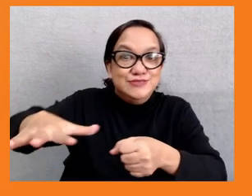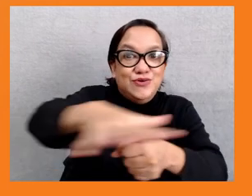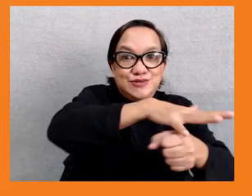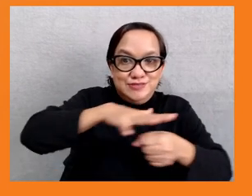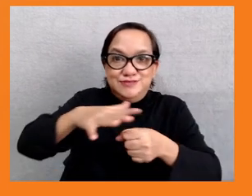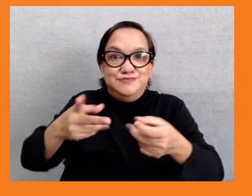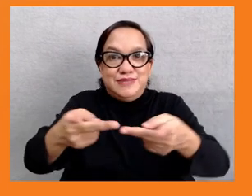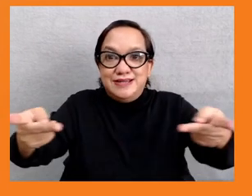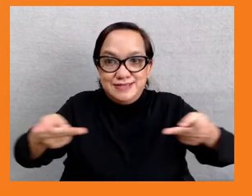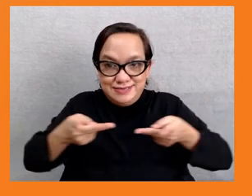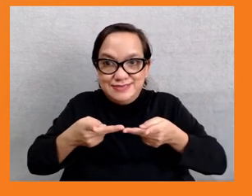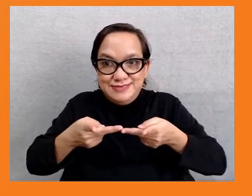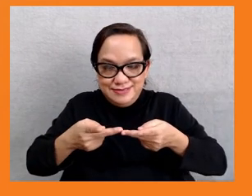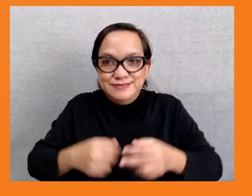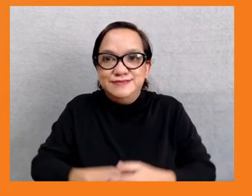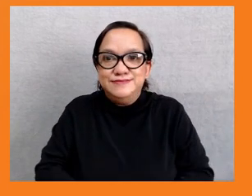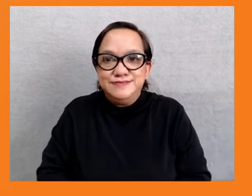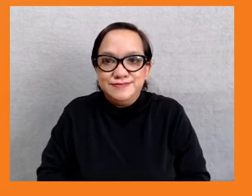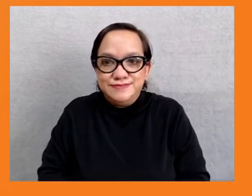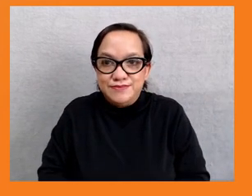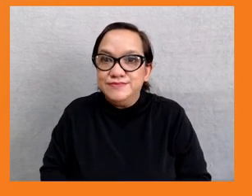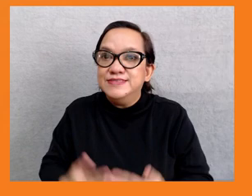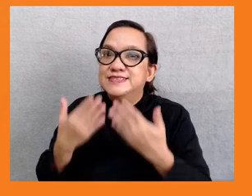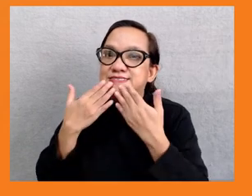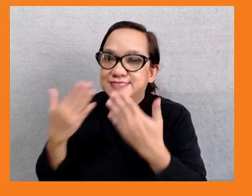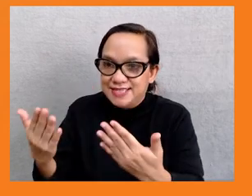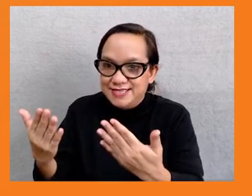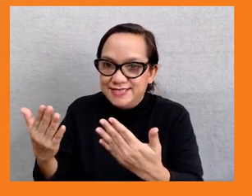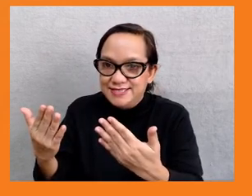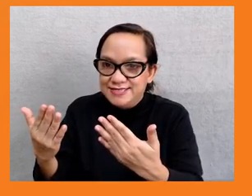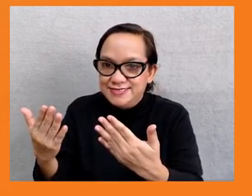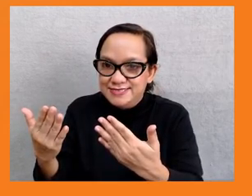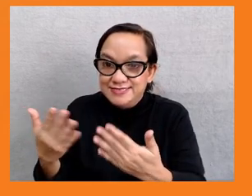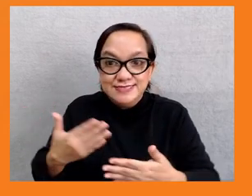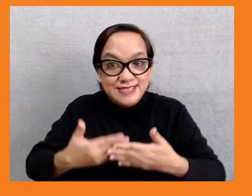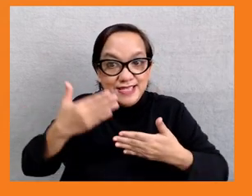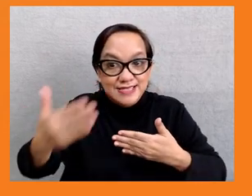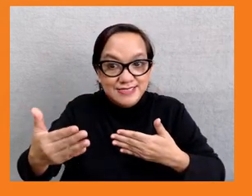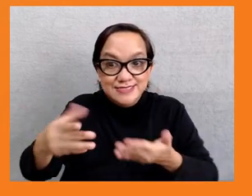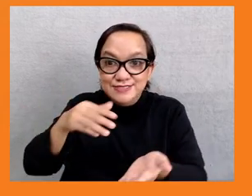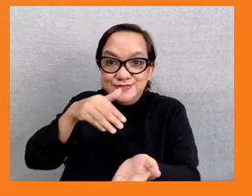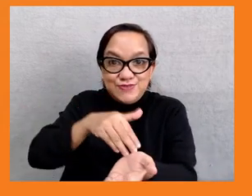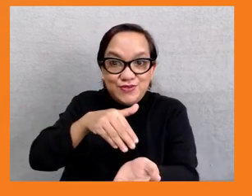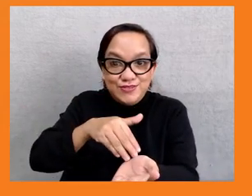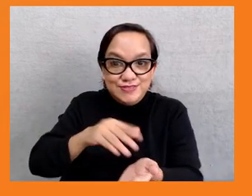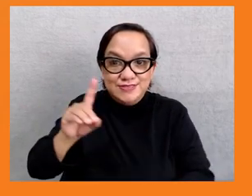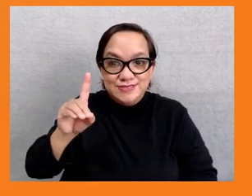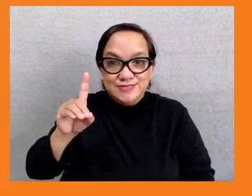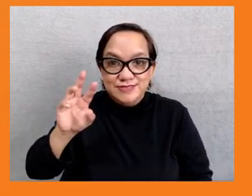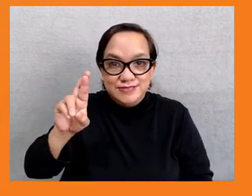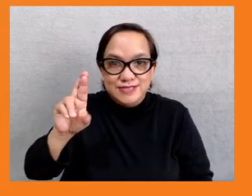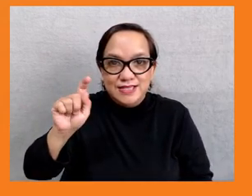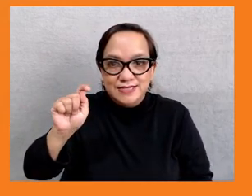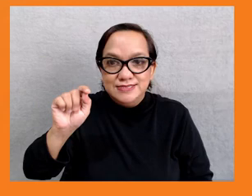Thank you Dr. Riti would you like to comment on these on the increasing catastrophes and how we can respond to them here?